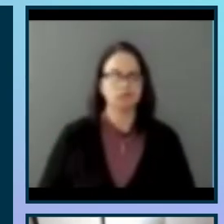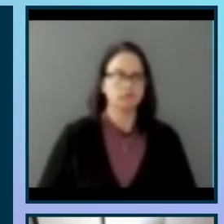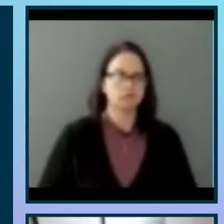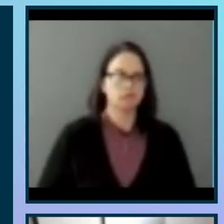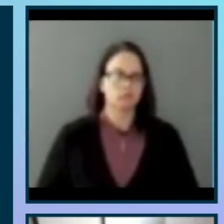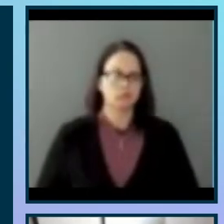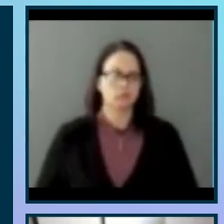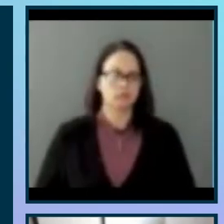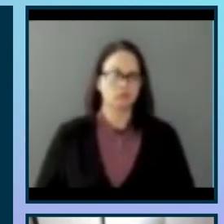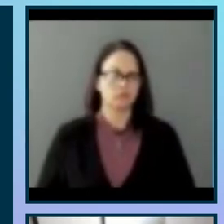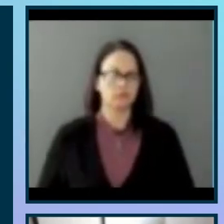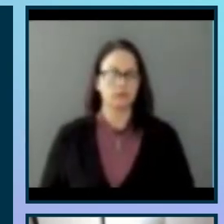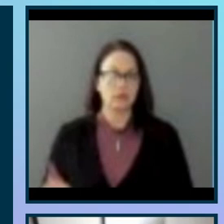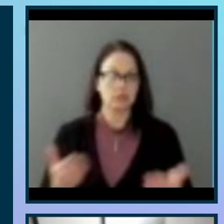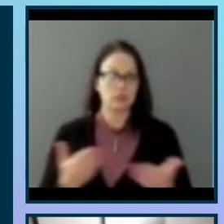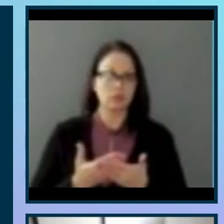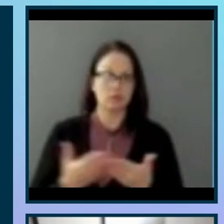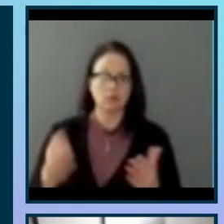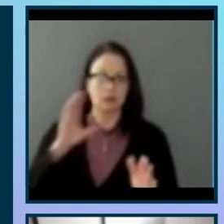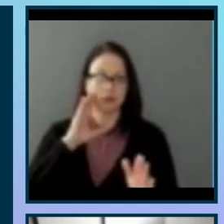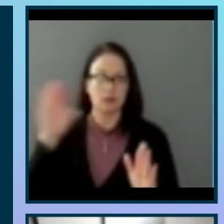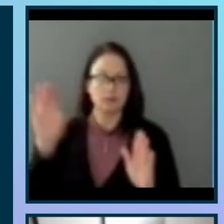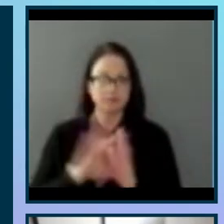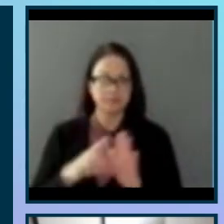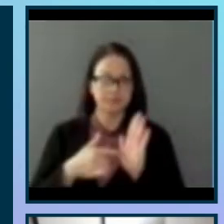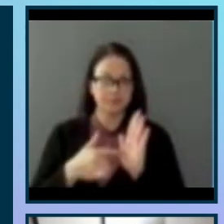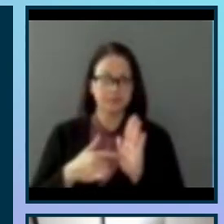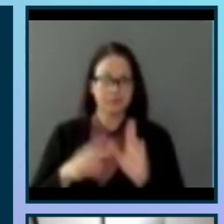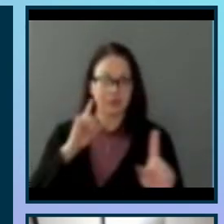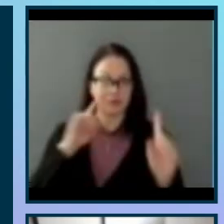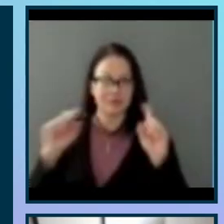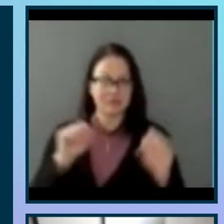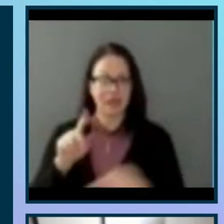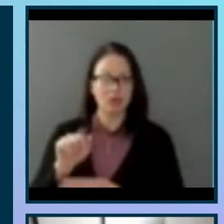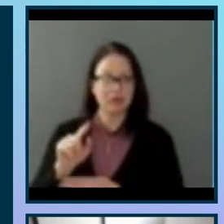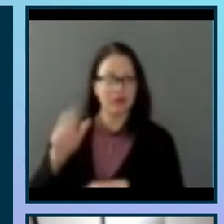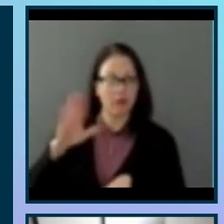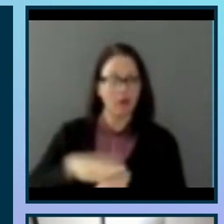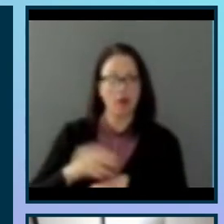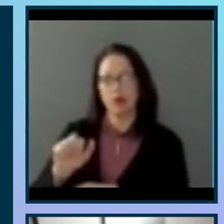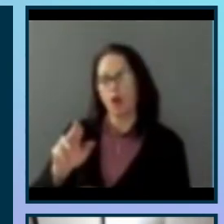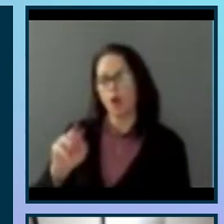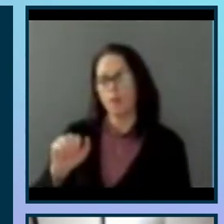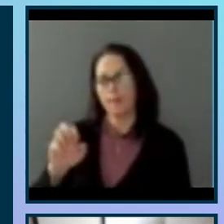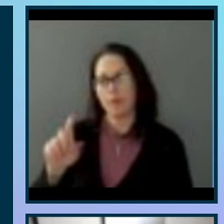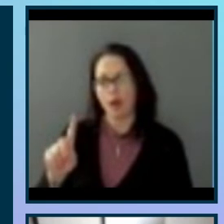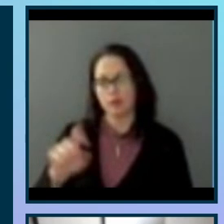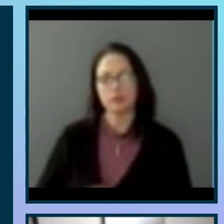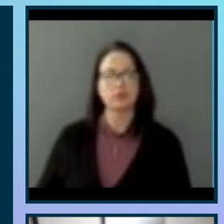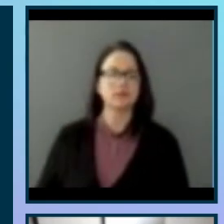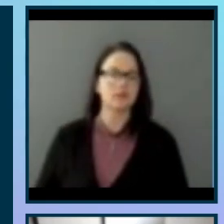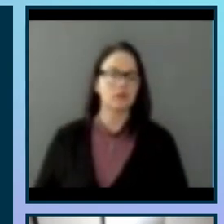So here I have an image of this is an example of sound data on Arbamon. So this particular